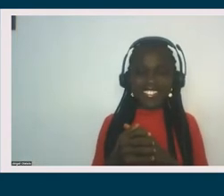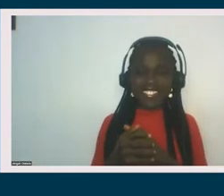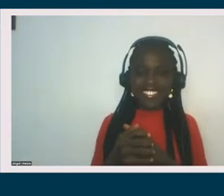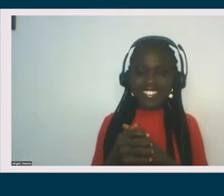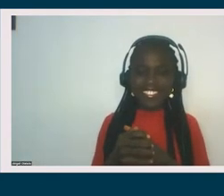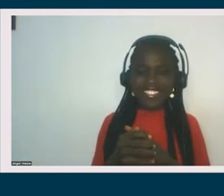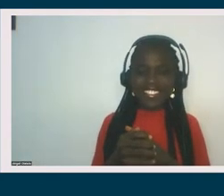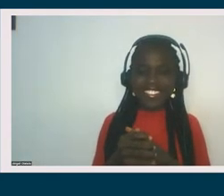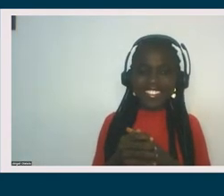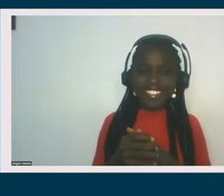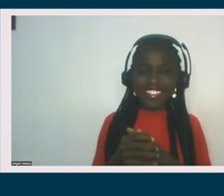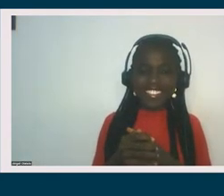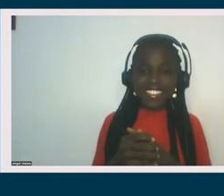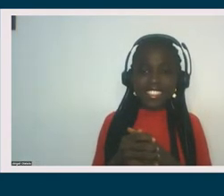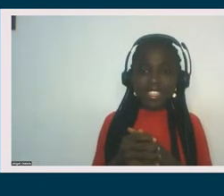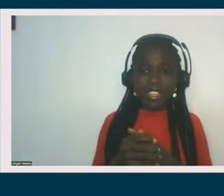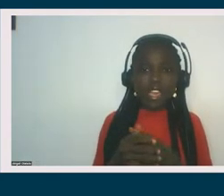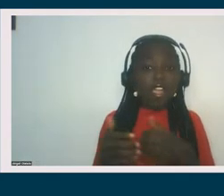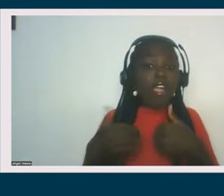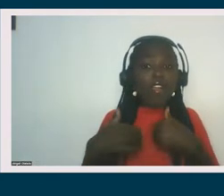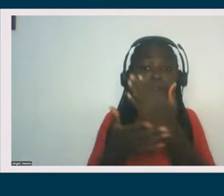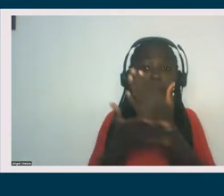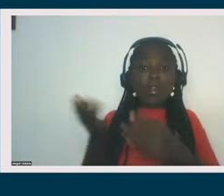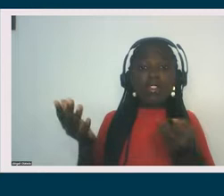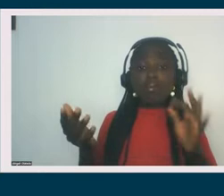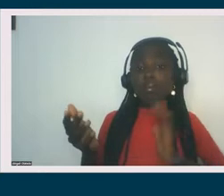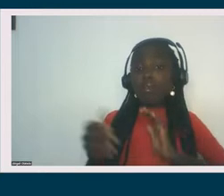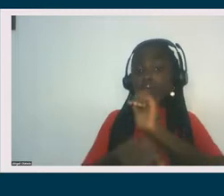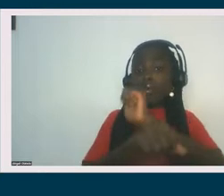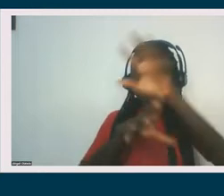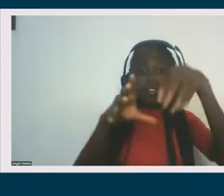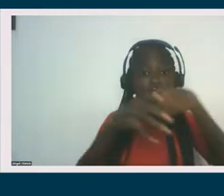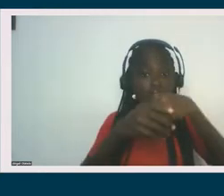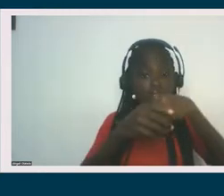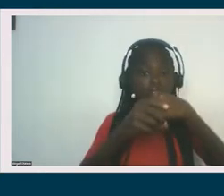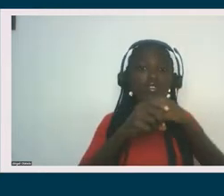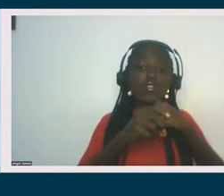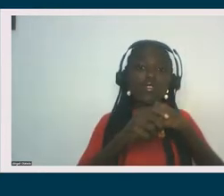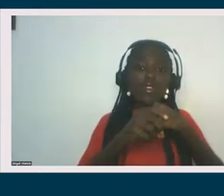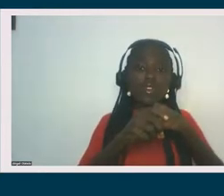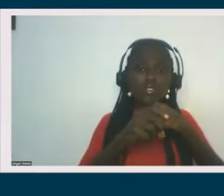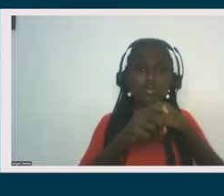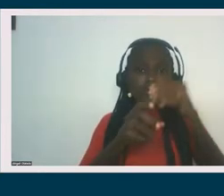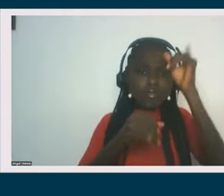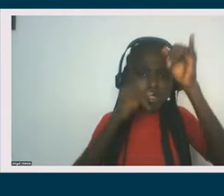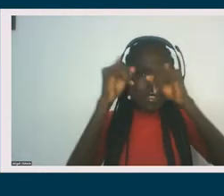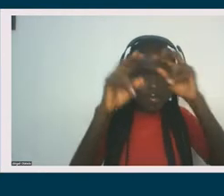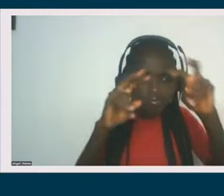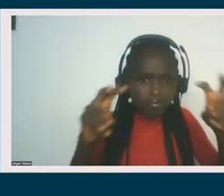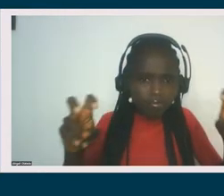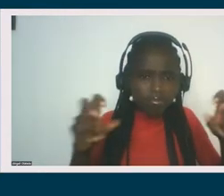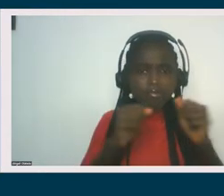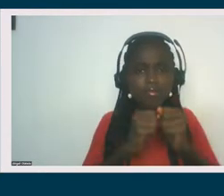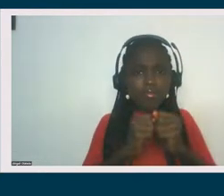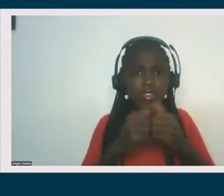there's a part of my work that involves a heavy look at, uh, the idea. So there's this study of